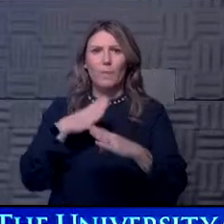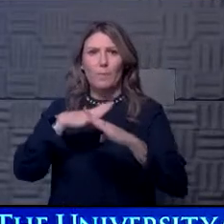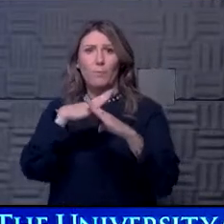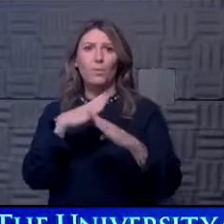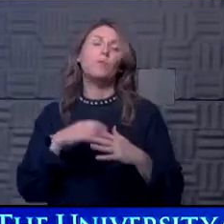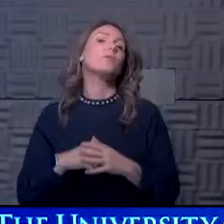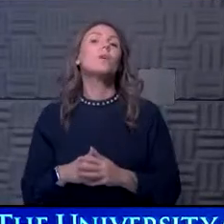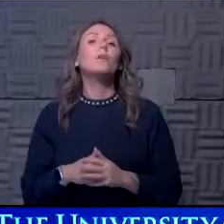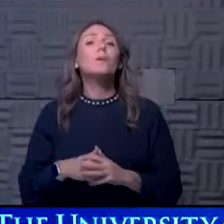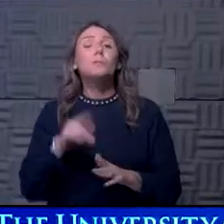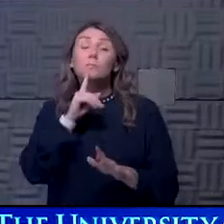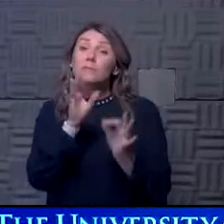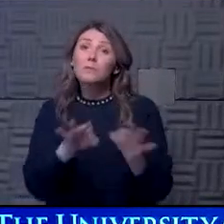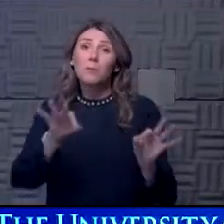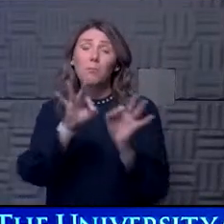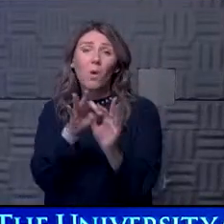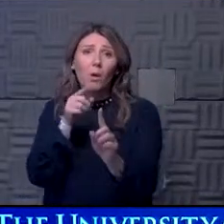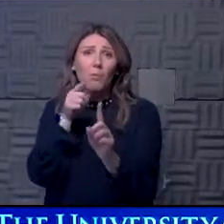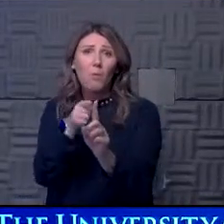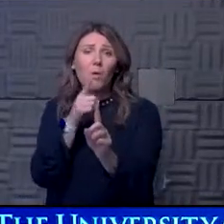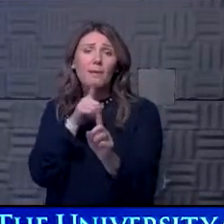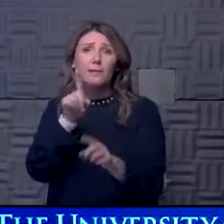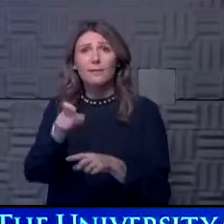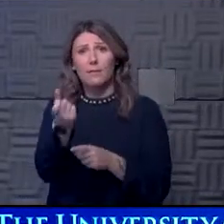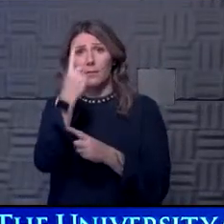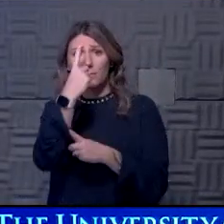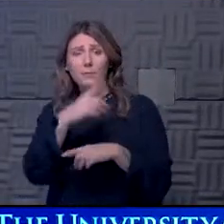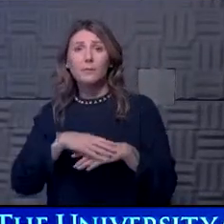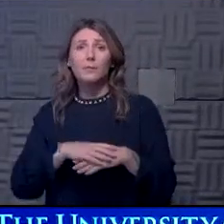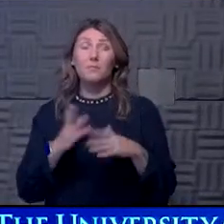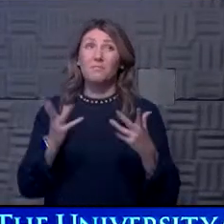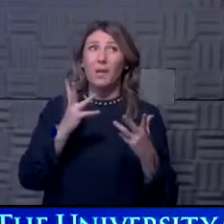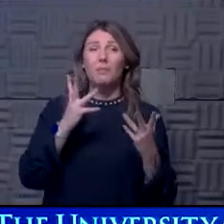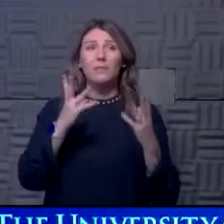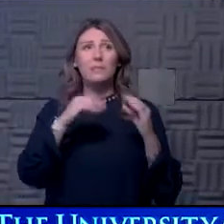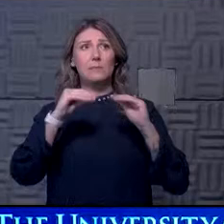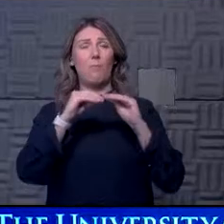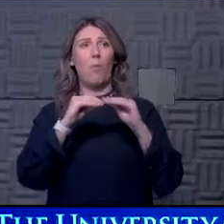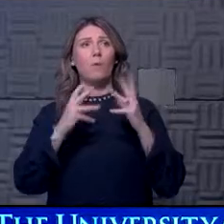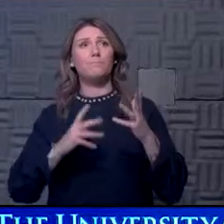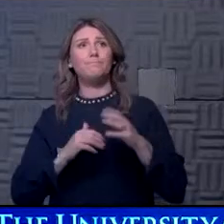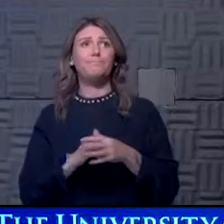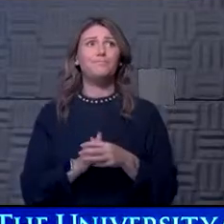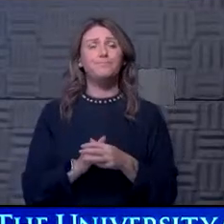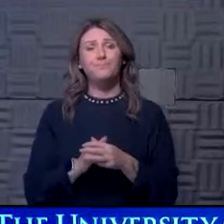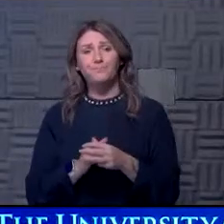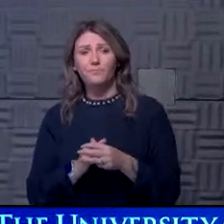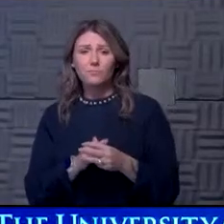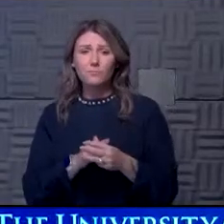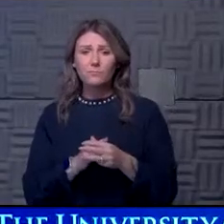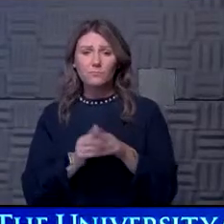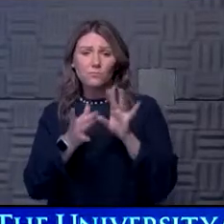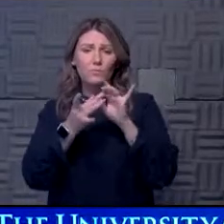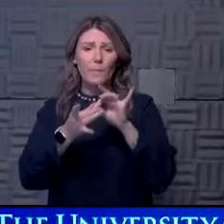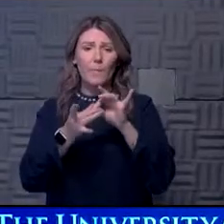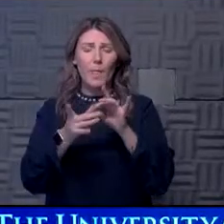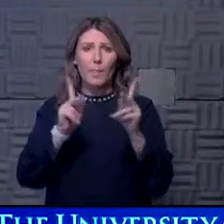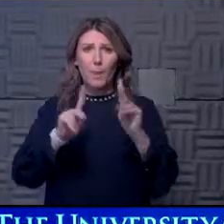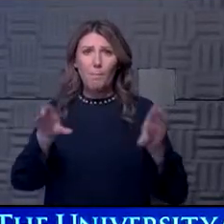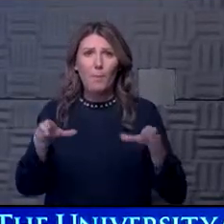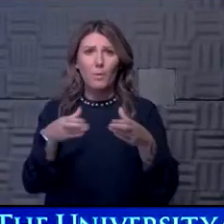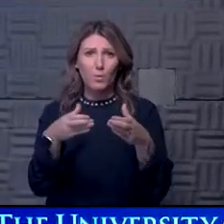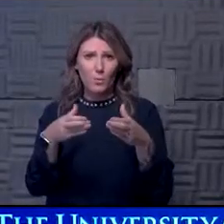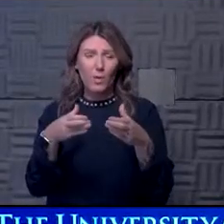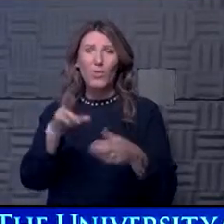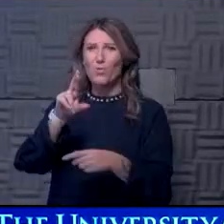I think it's an important point in time to understand. It actually might speak more about the sort of population rates of